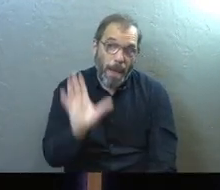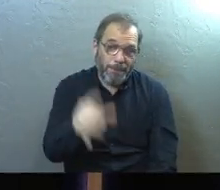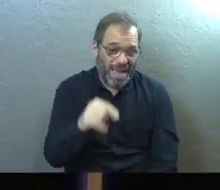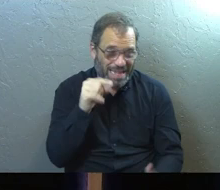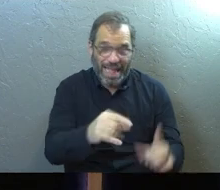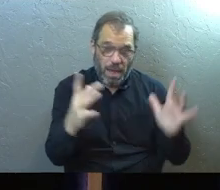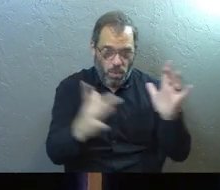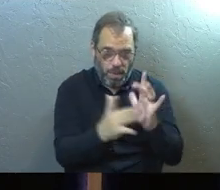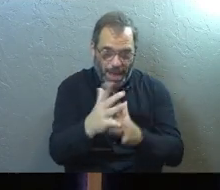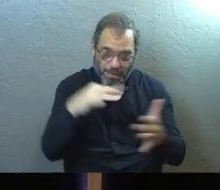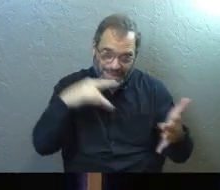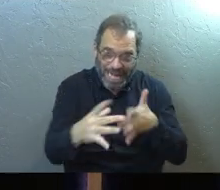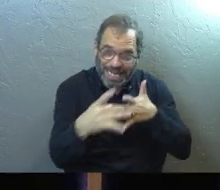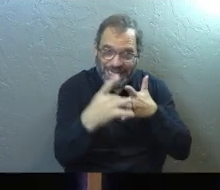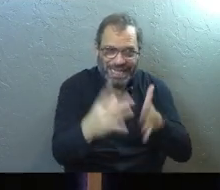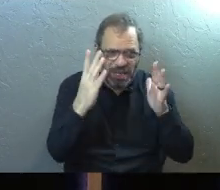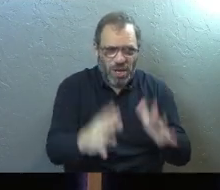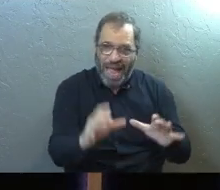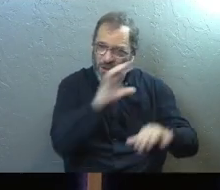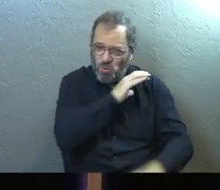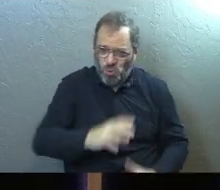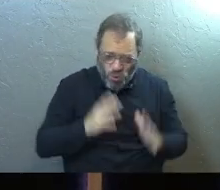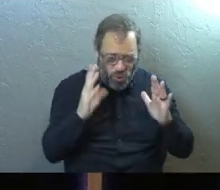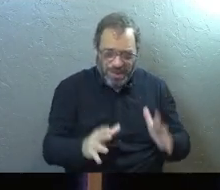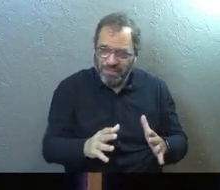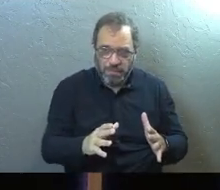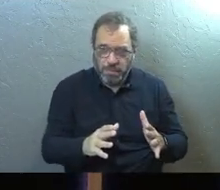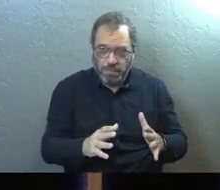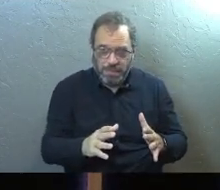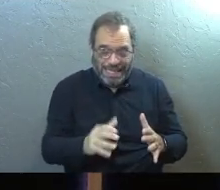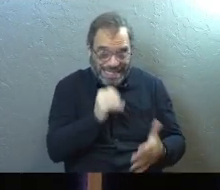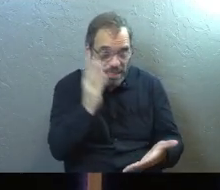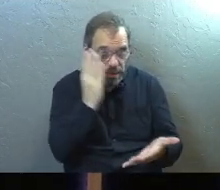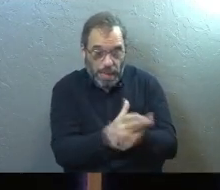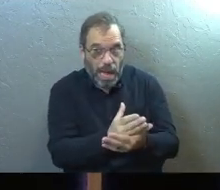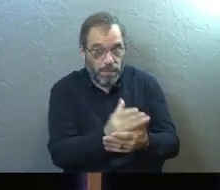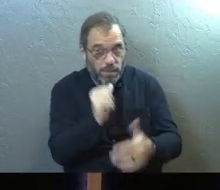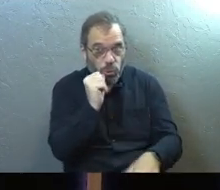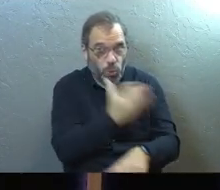the fact that they were Bible study leaders and that they were amazing Christians did not stop that from happening.